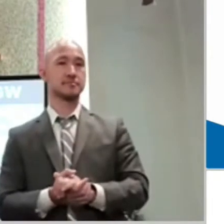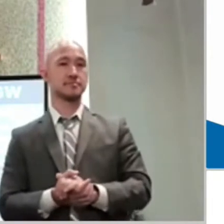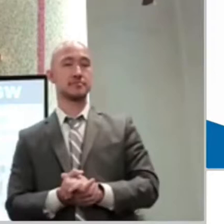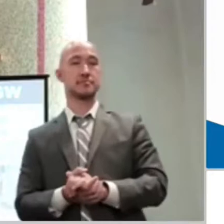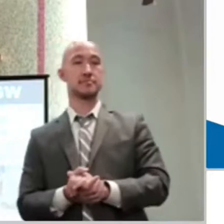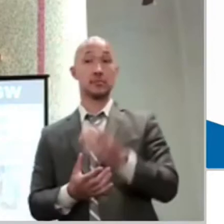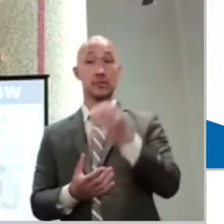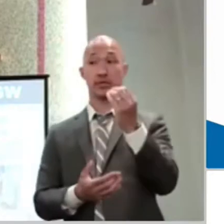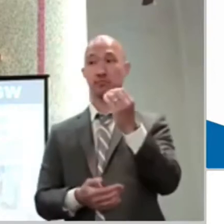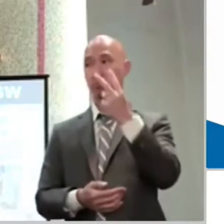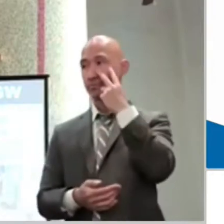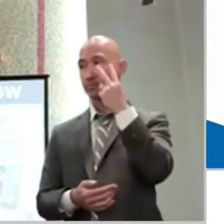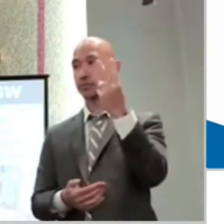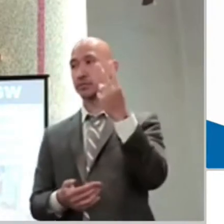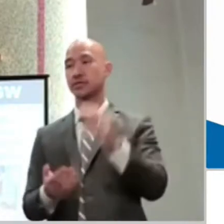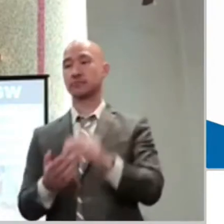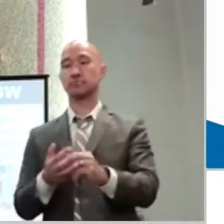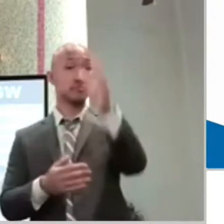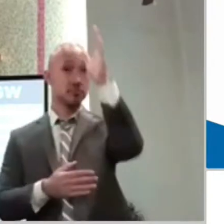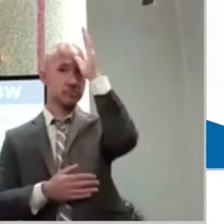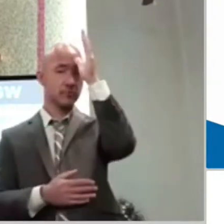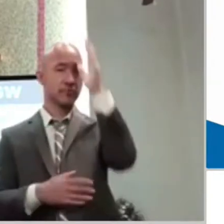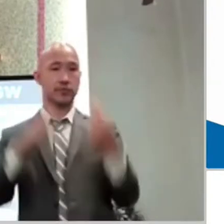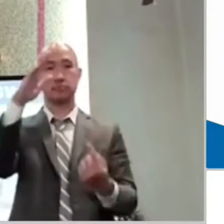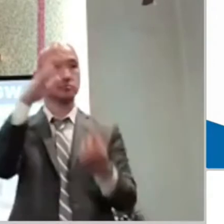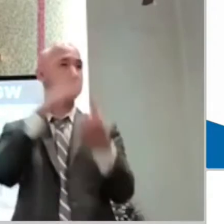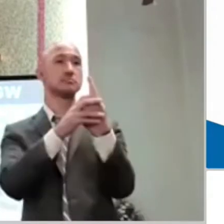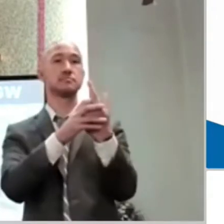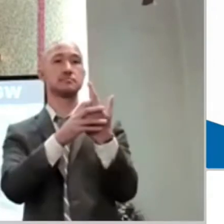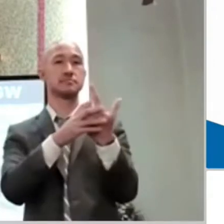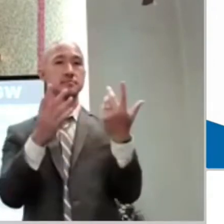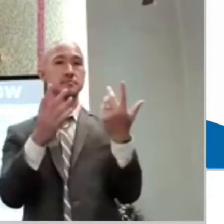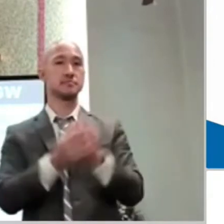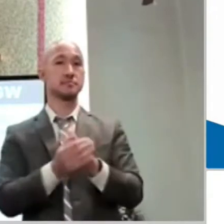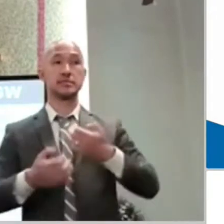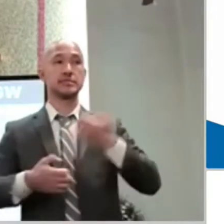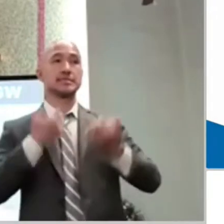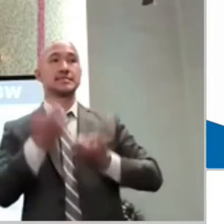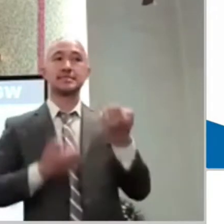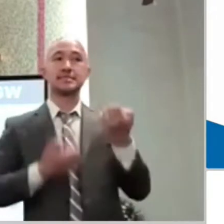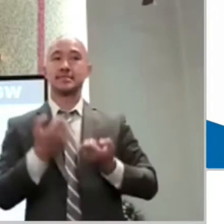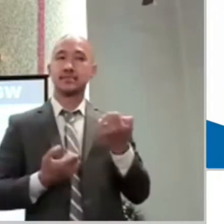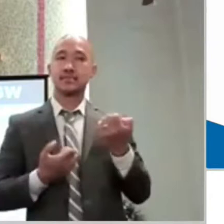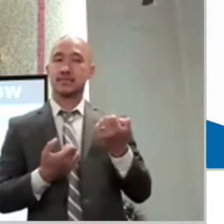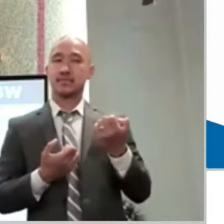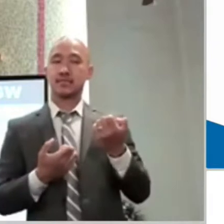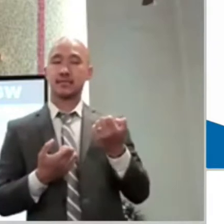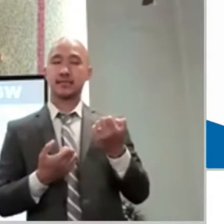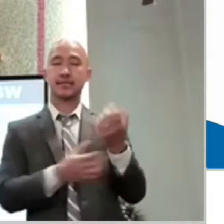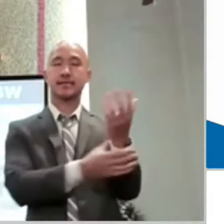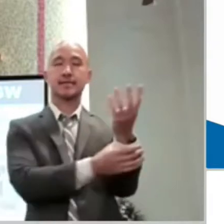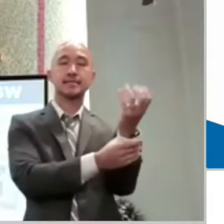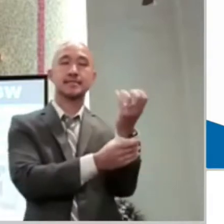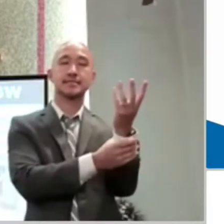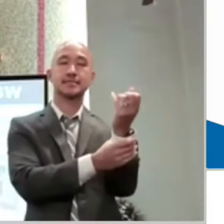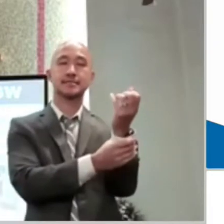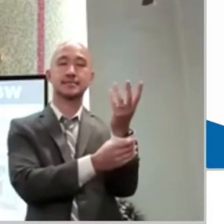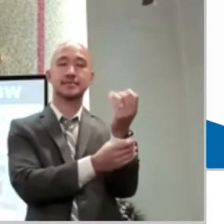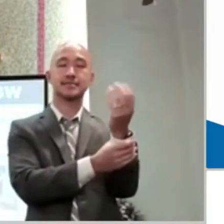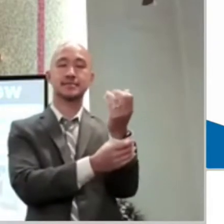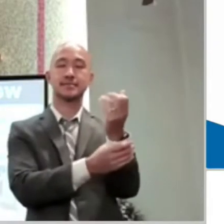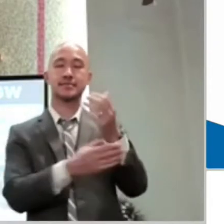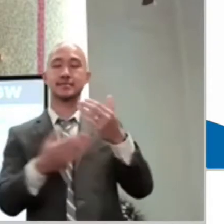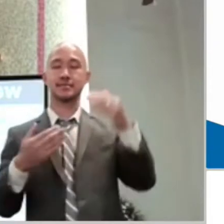out. And he is desperate. You can see he's very emotional. He has identified a spiritual